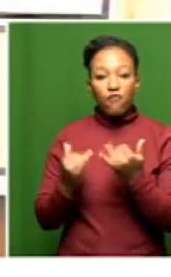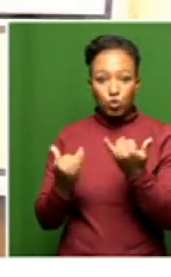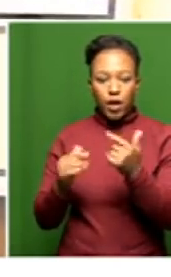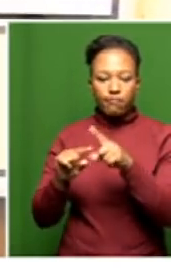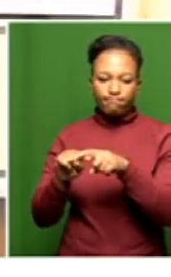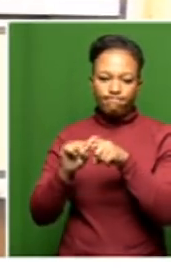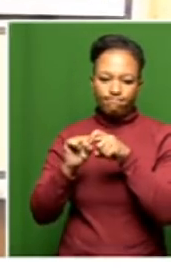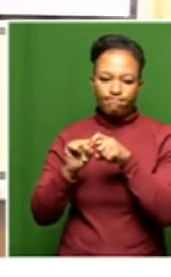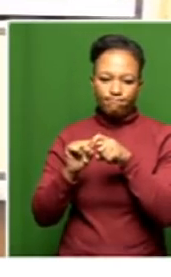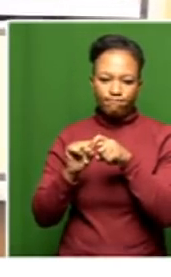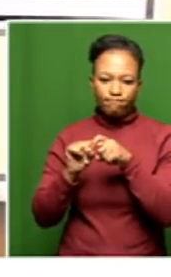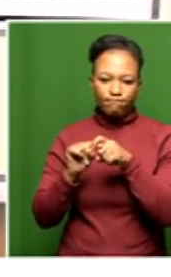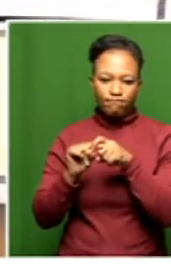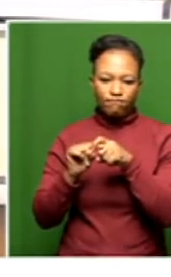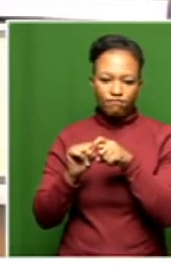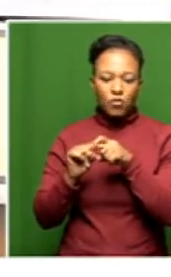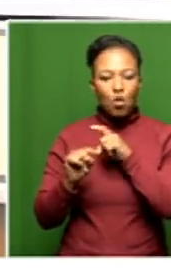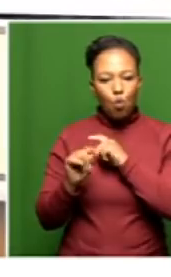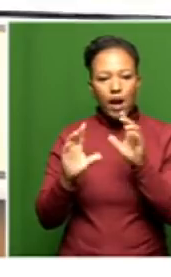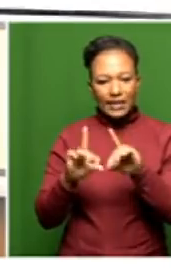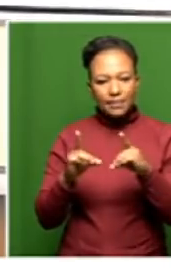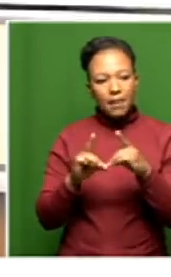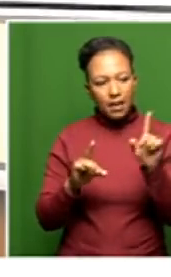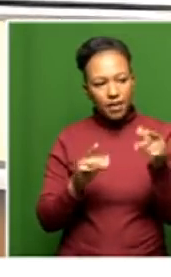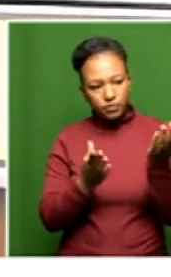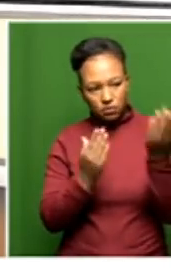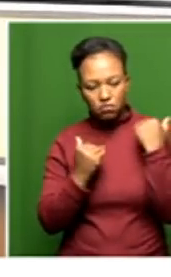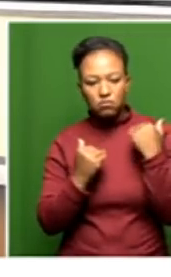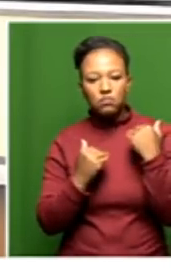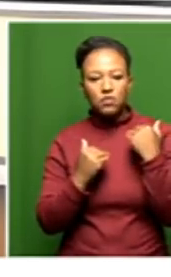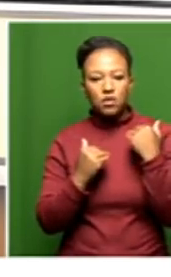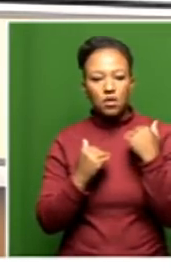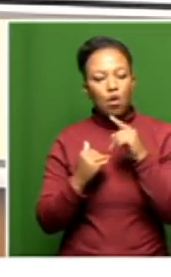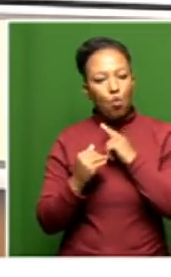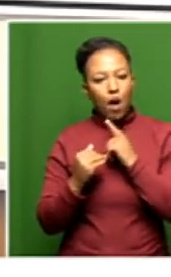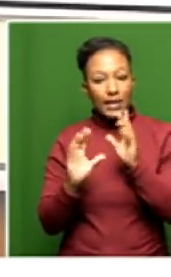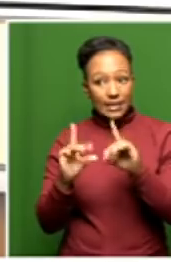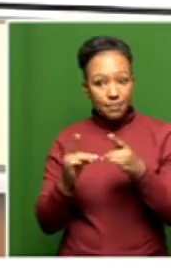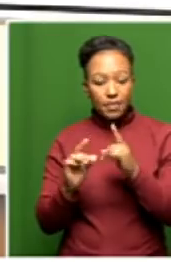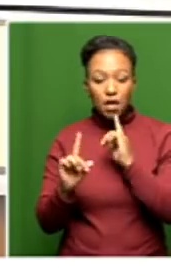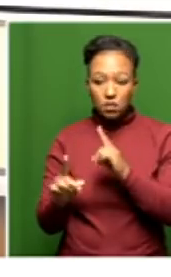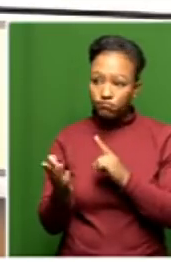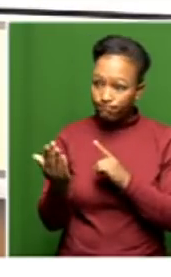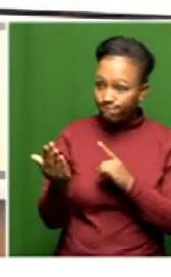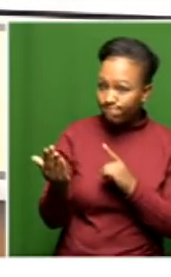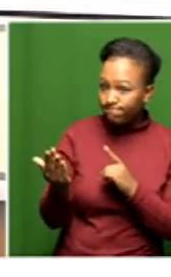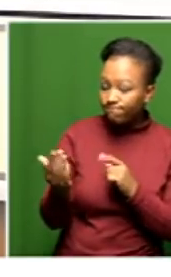today and I say for today because we're going to bring the department in because I think the department has a lot to answer for here. Yes, Ms. May